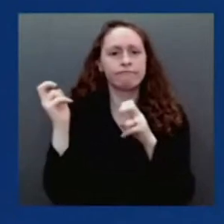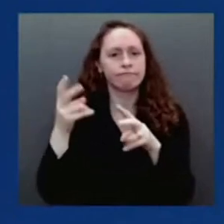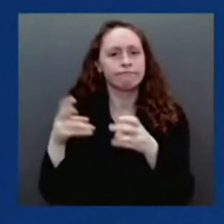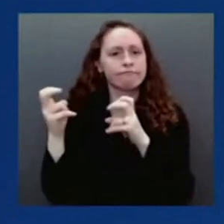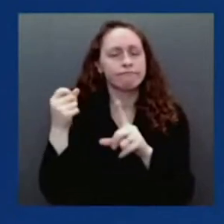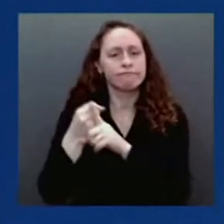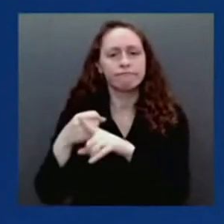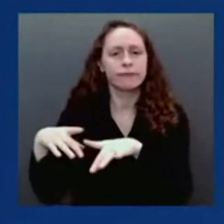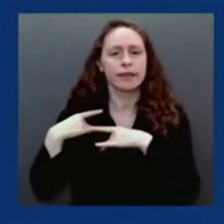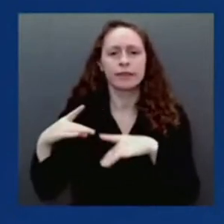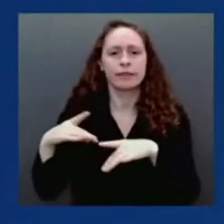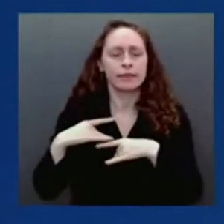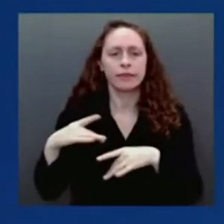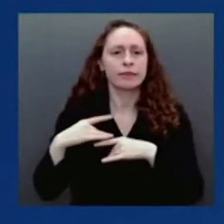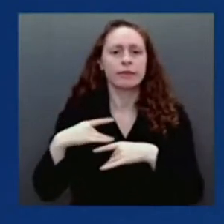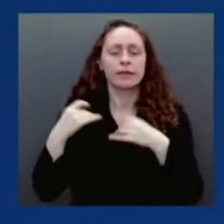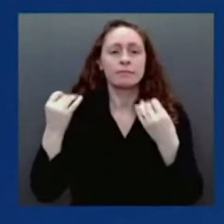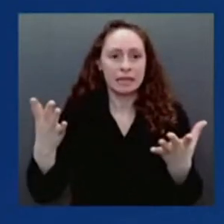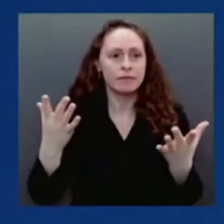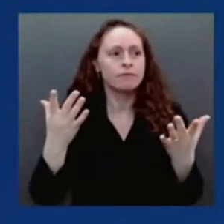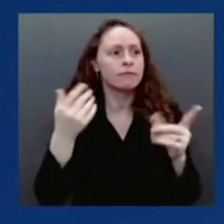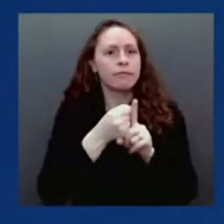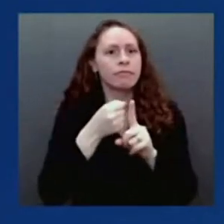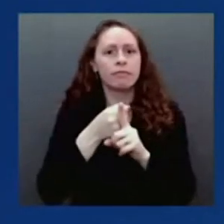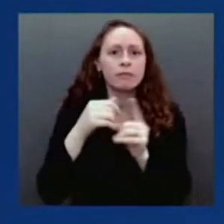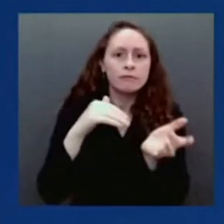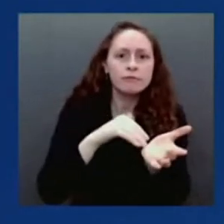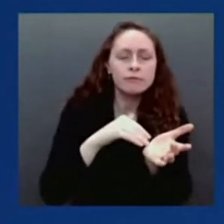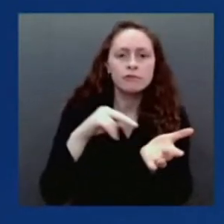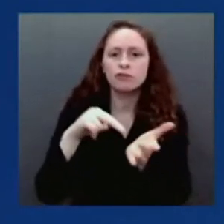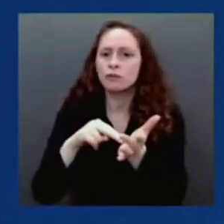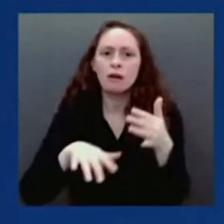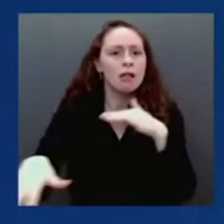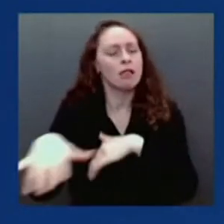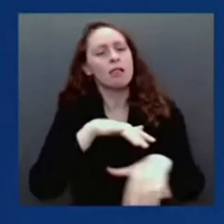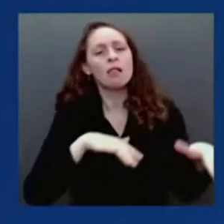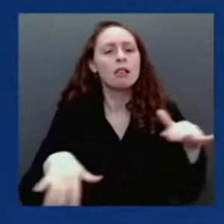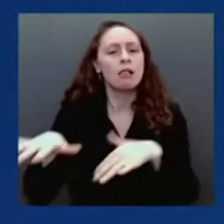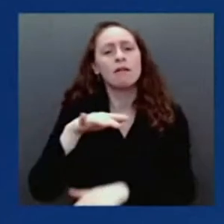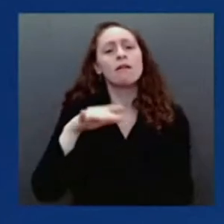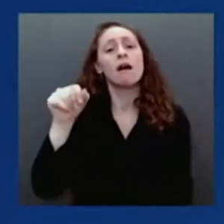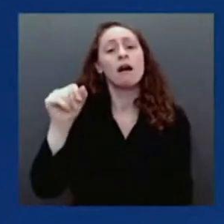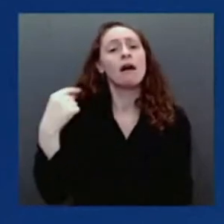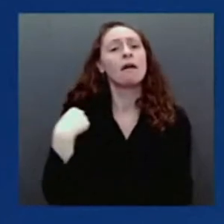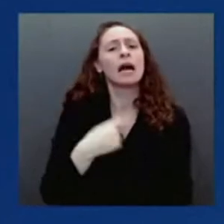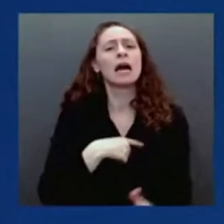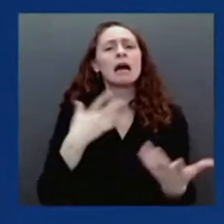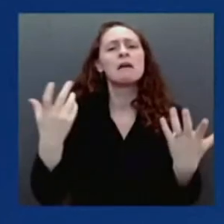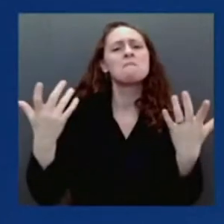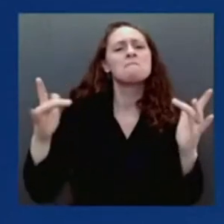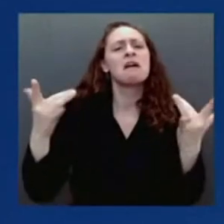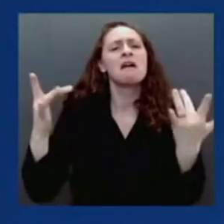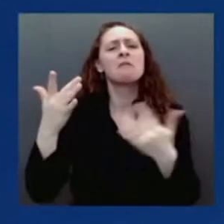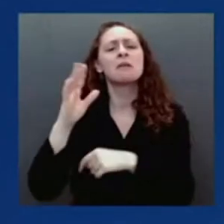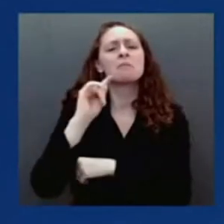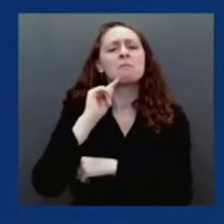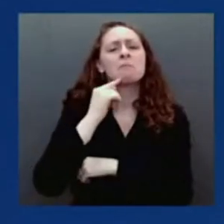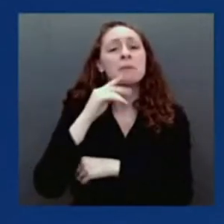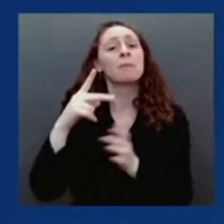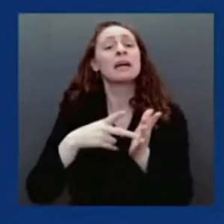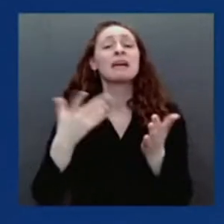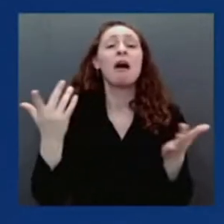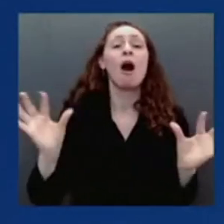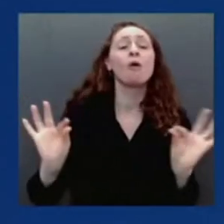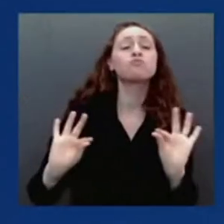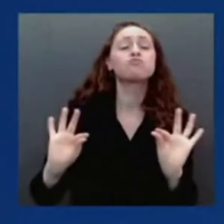milder does not mean mild, and we cannot look past the strain on our health systems and substantial number of deaths, nearly